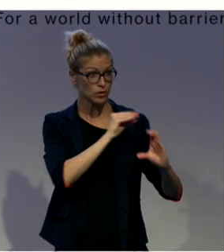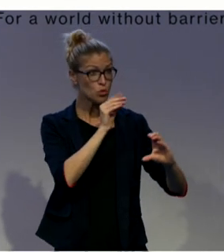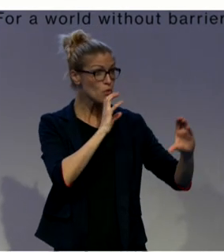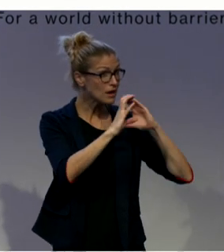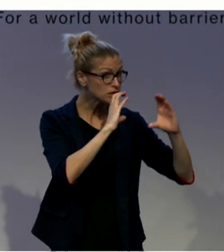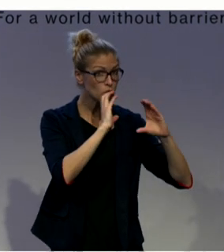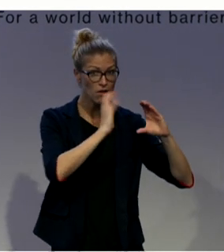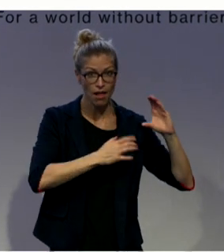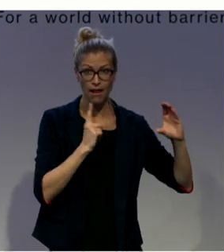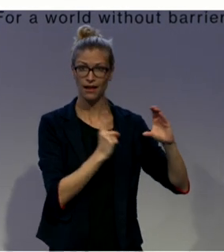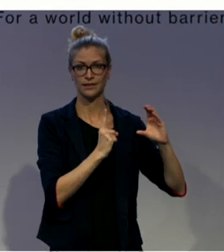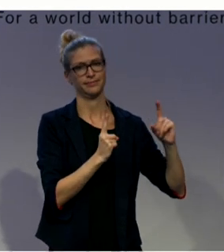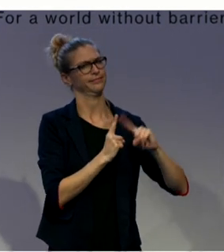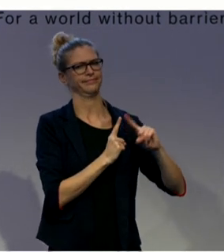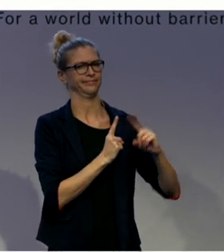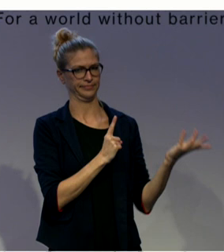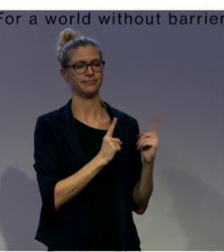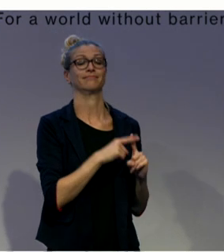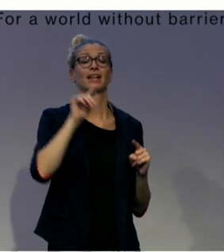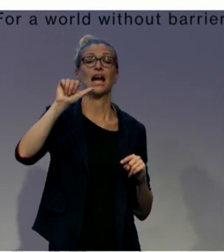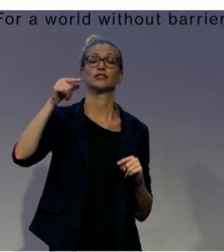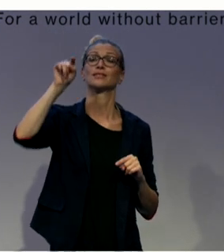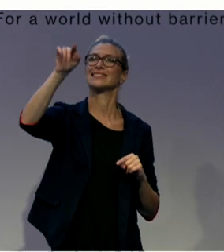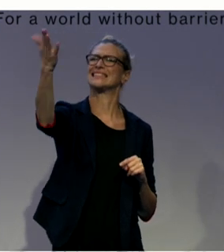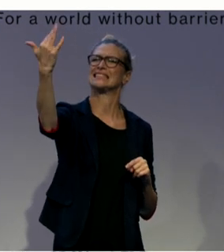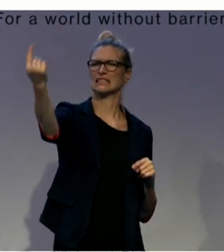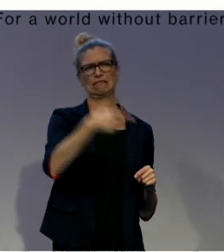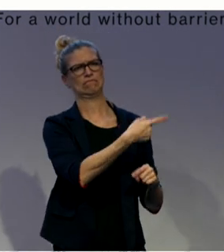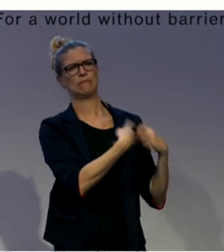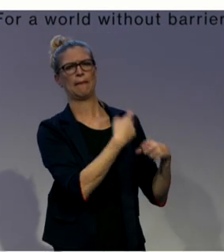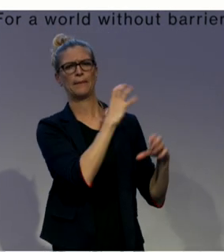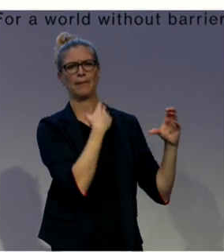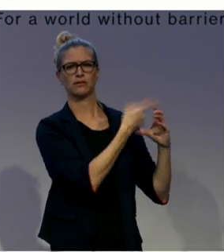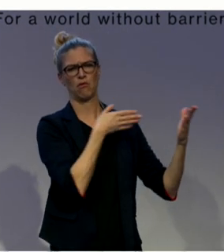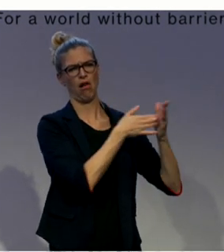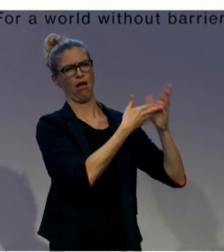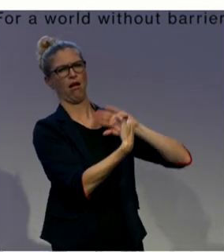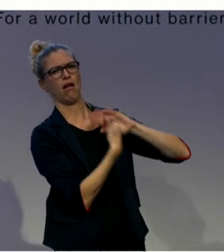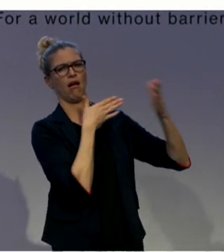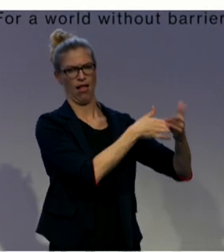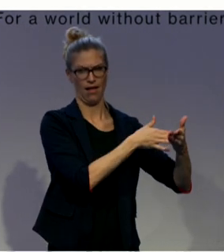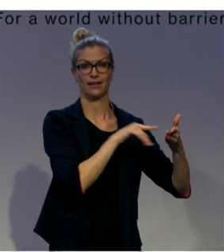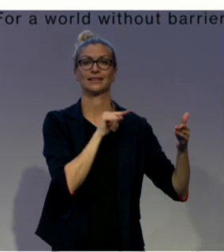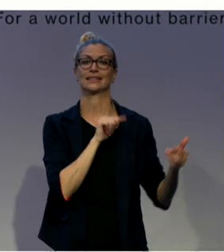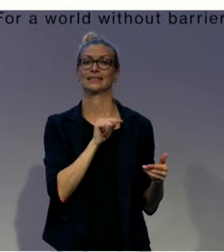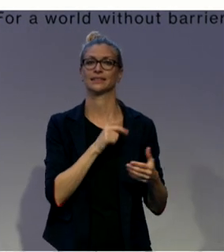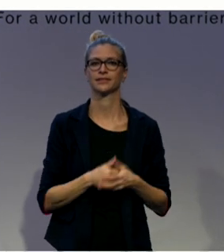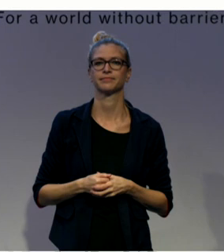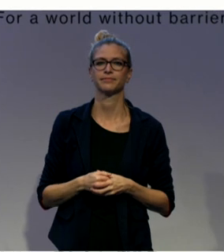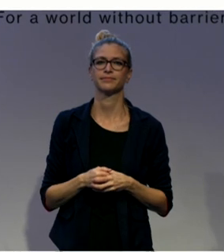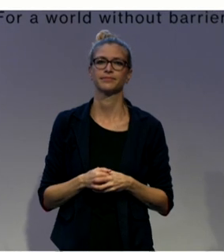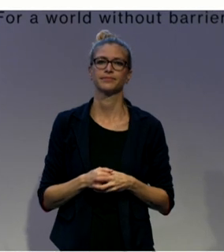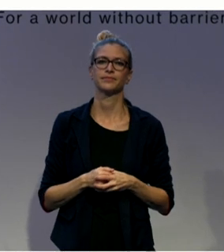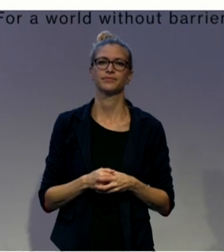communicate and be communicated. And this applies to any face-to-face or